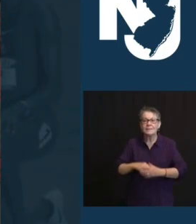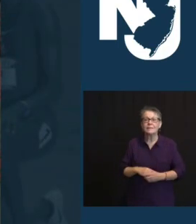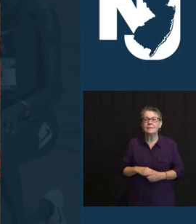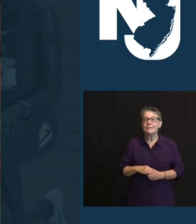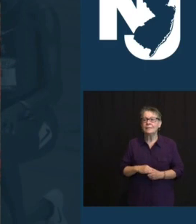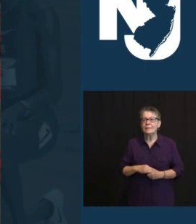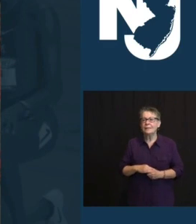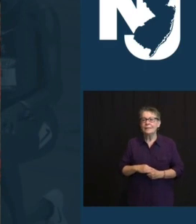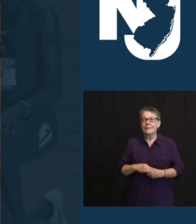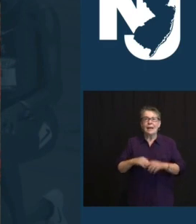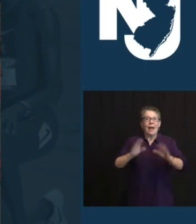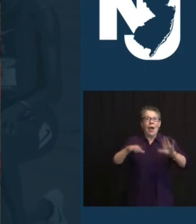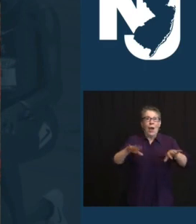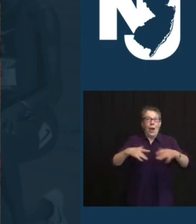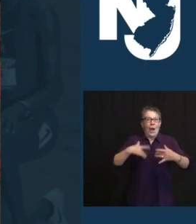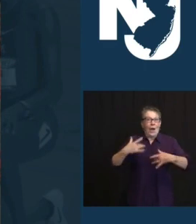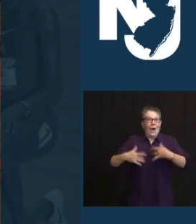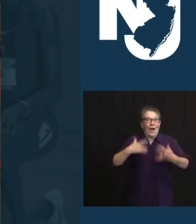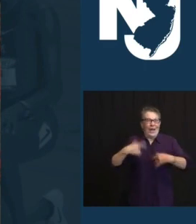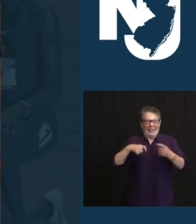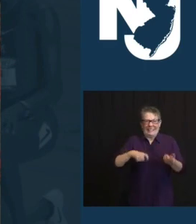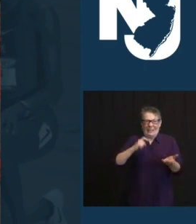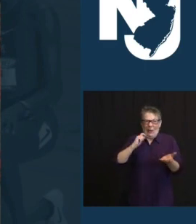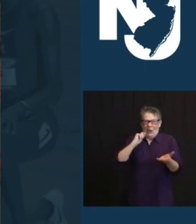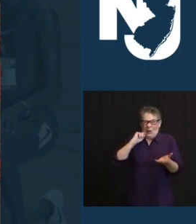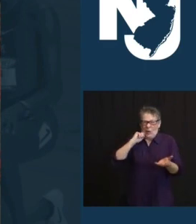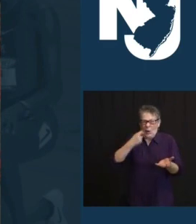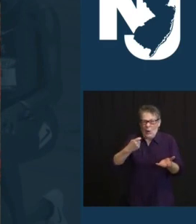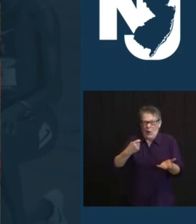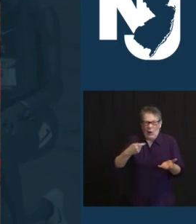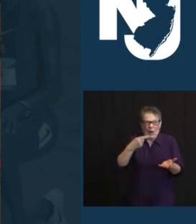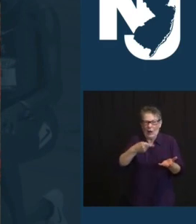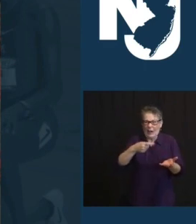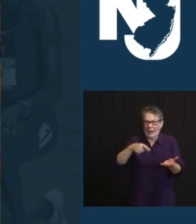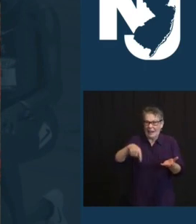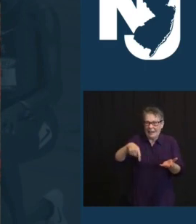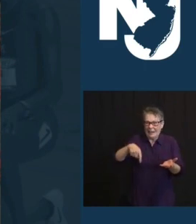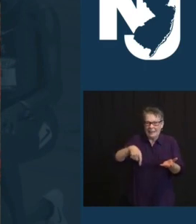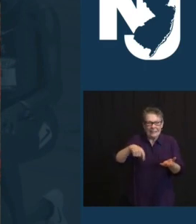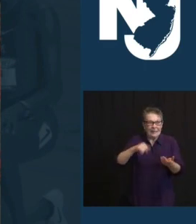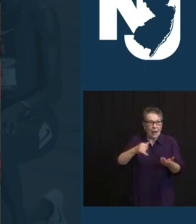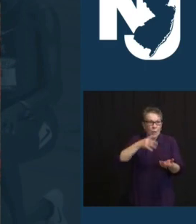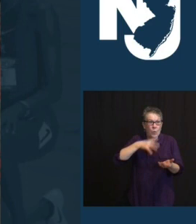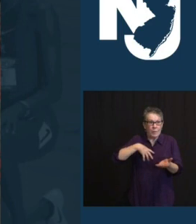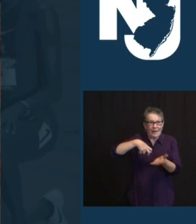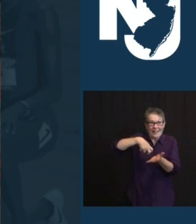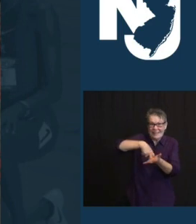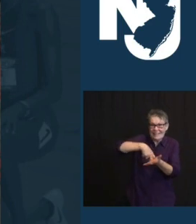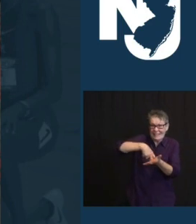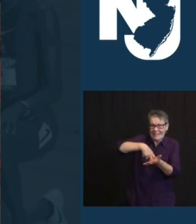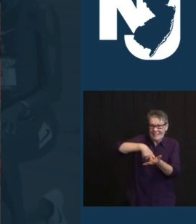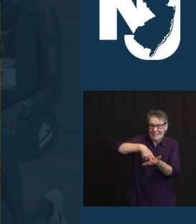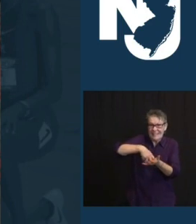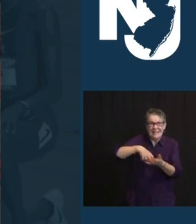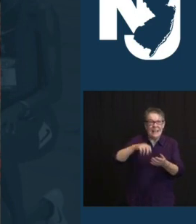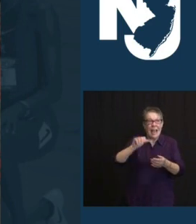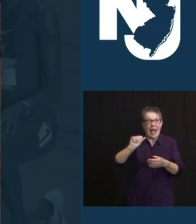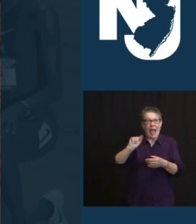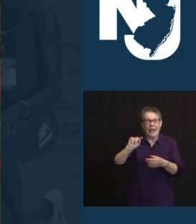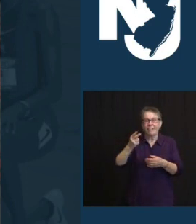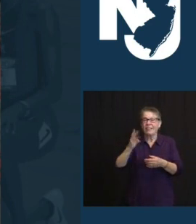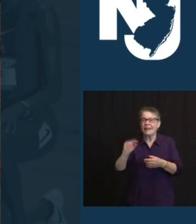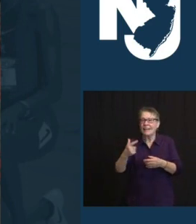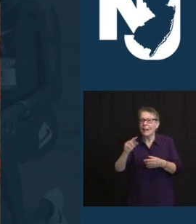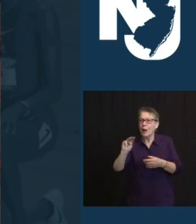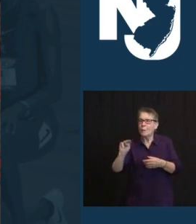COOL. THIS IS TRENTON'S KNEELING THERE, ATHING MO. SHE'S JUST 18 YEARS OLD